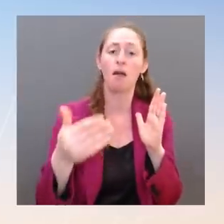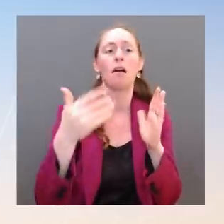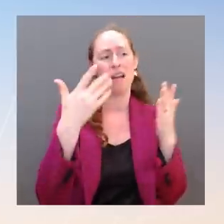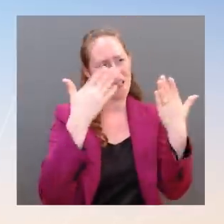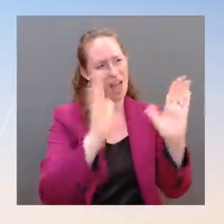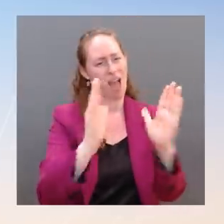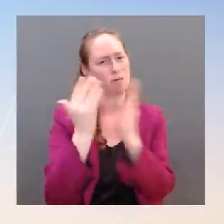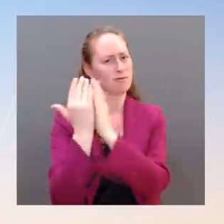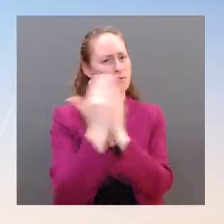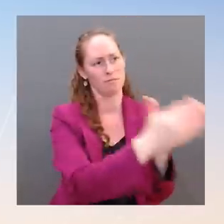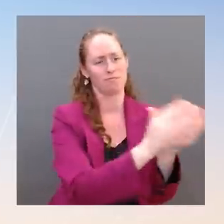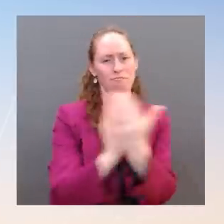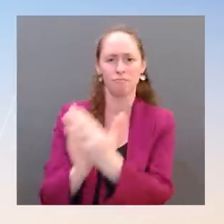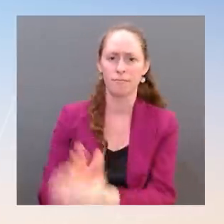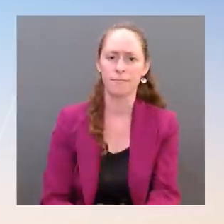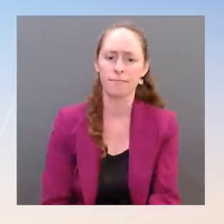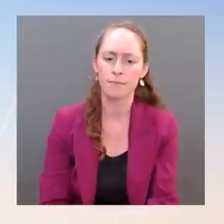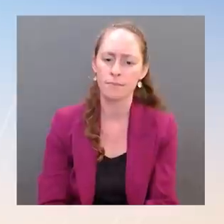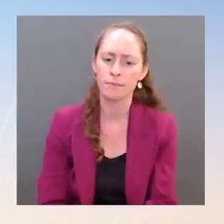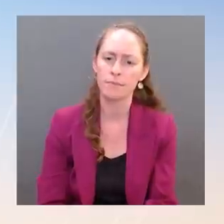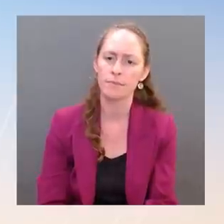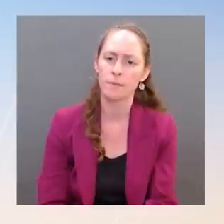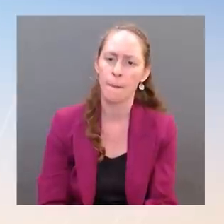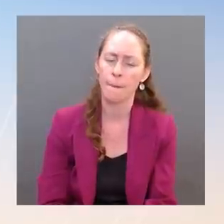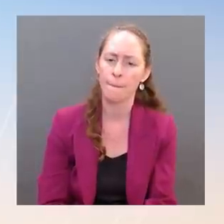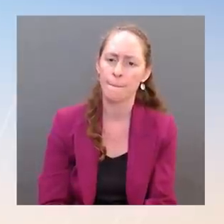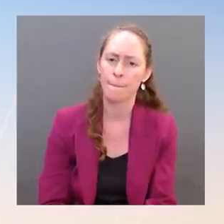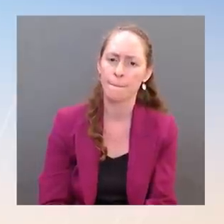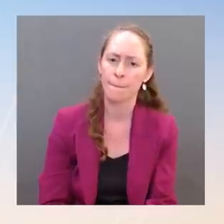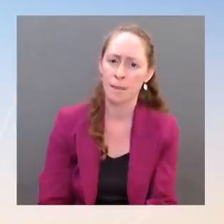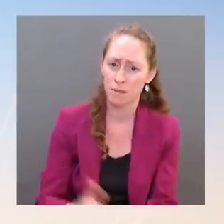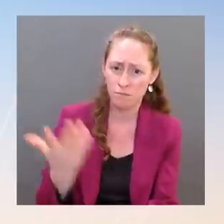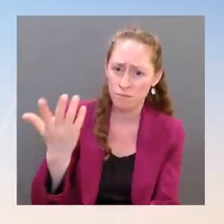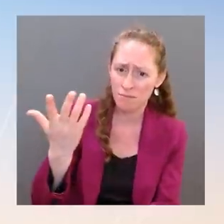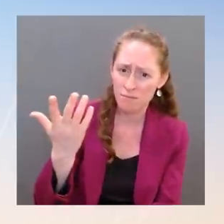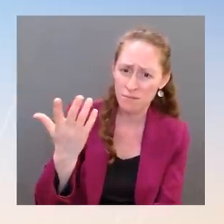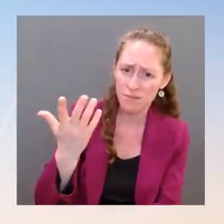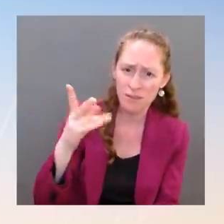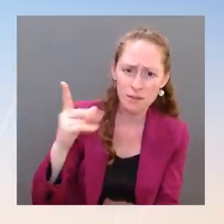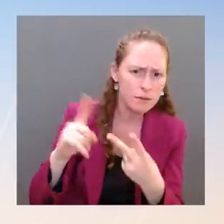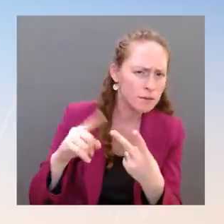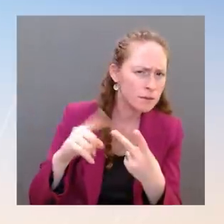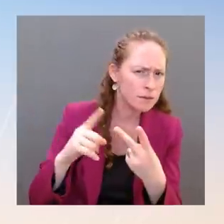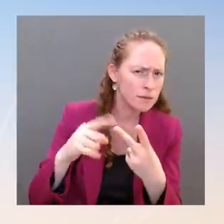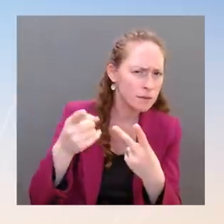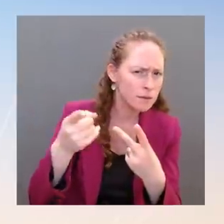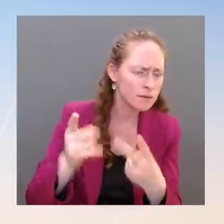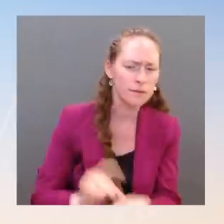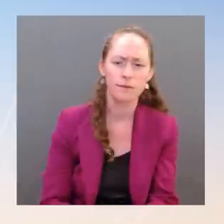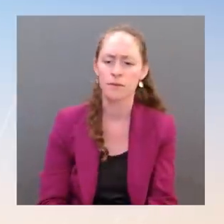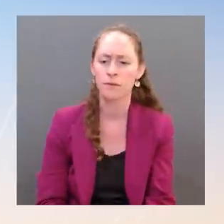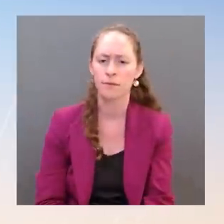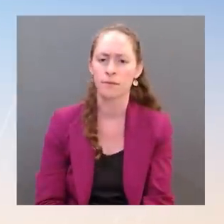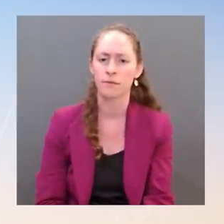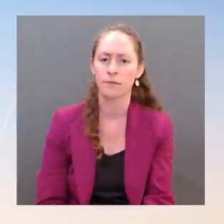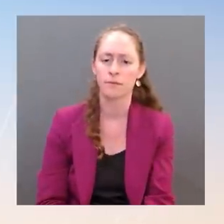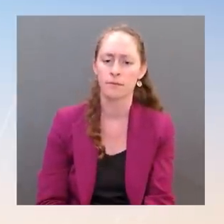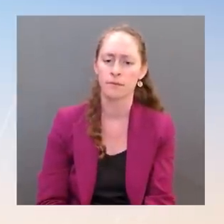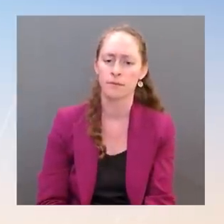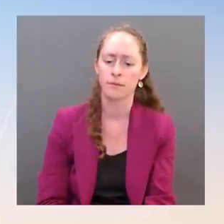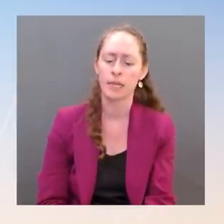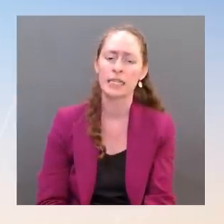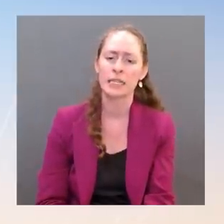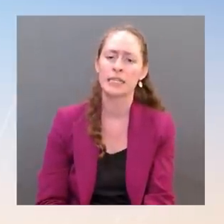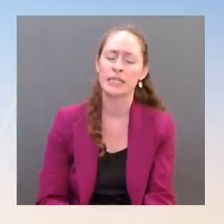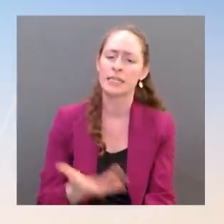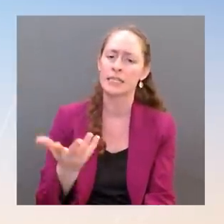also the question I asked about Title 32. There are ongoing intensive diplomatic conversations. The United Nations Secretary General